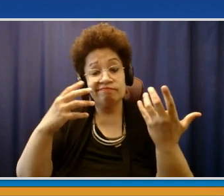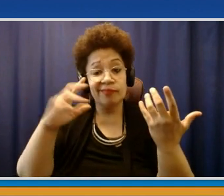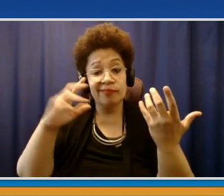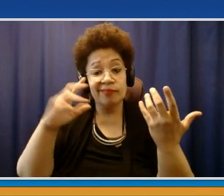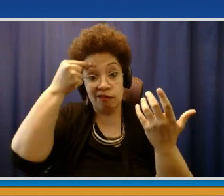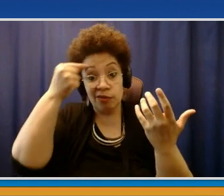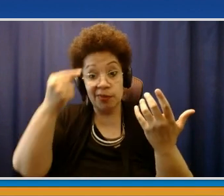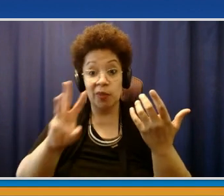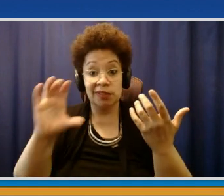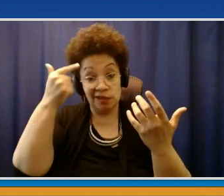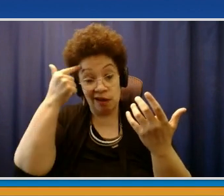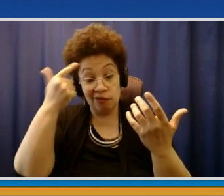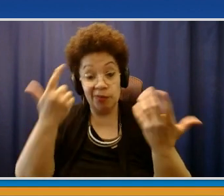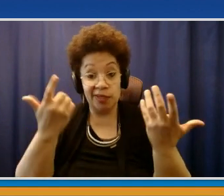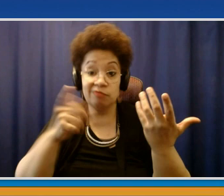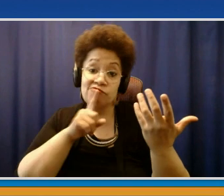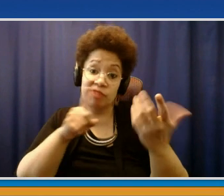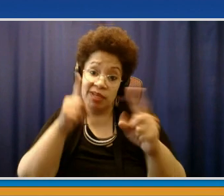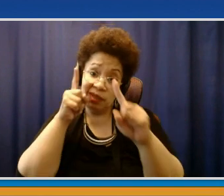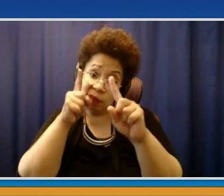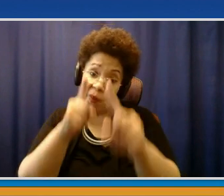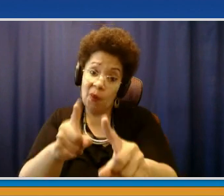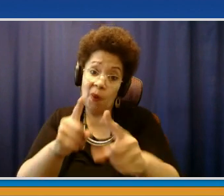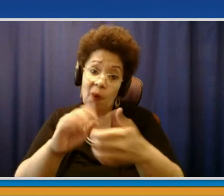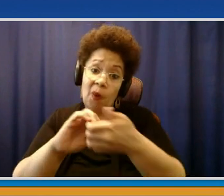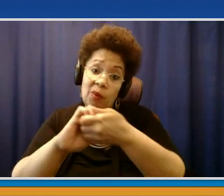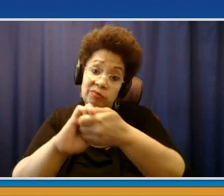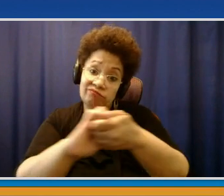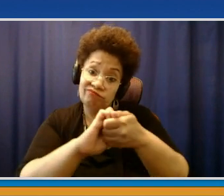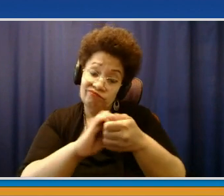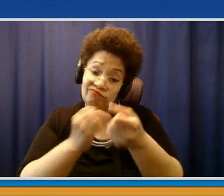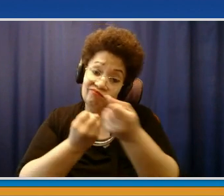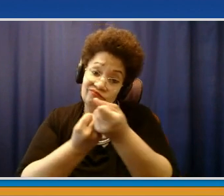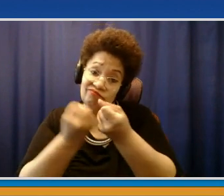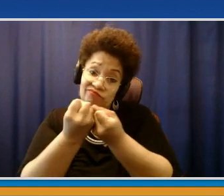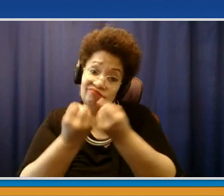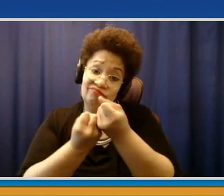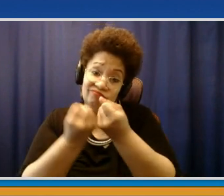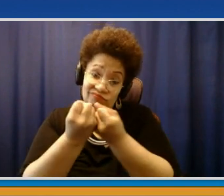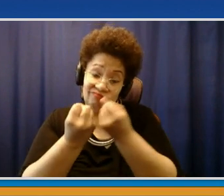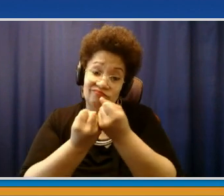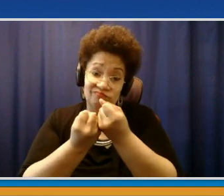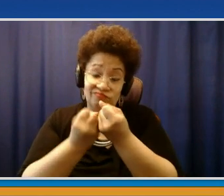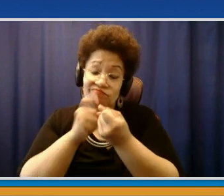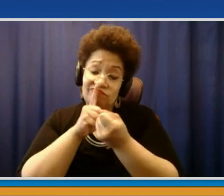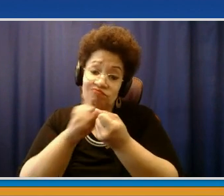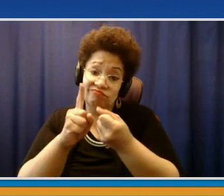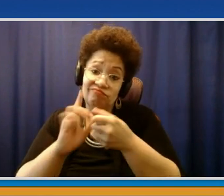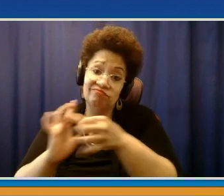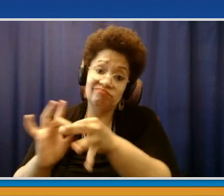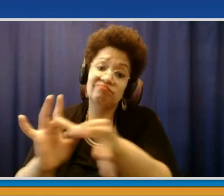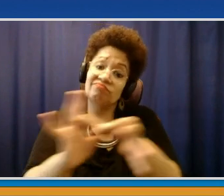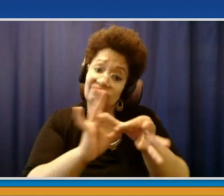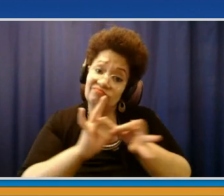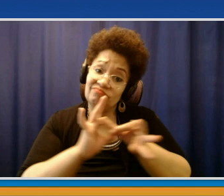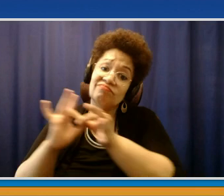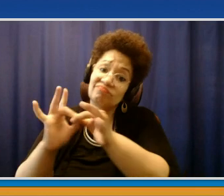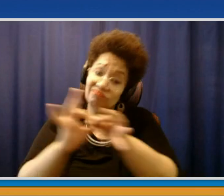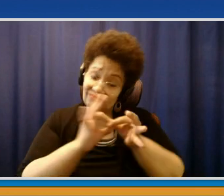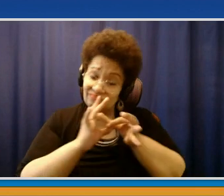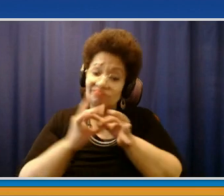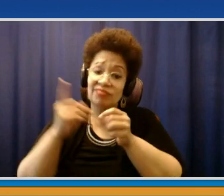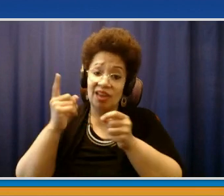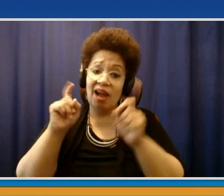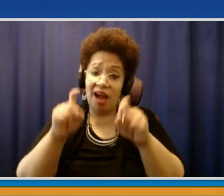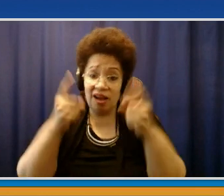disagree on any public policy that we want. But when it comes time to work together to implement something, that's where we have to find common ground and common